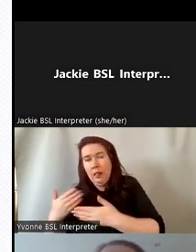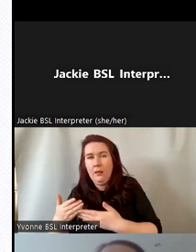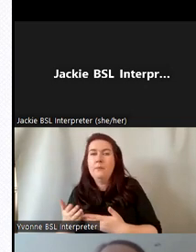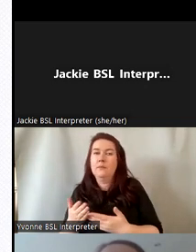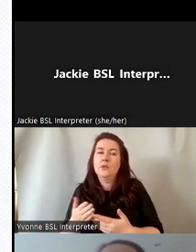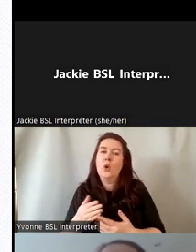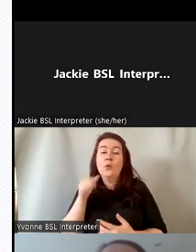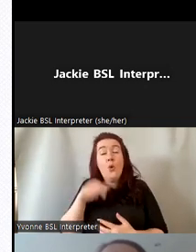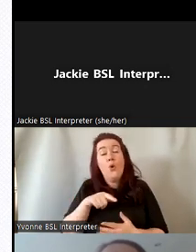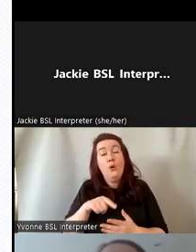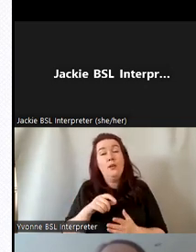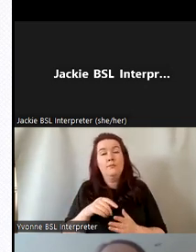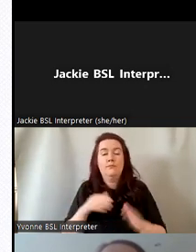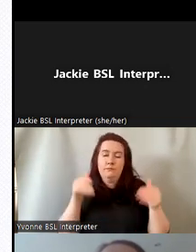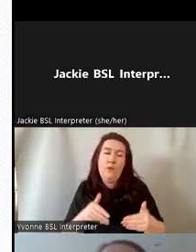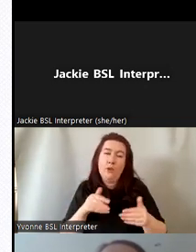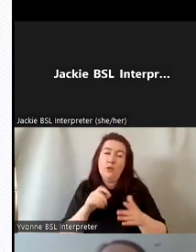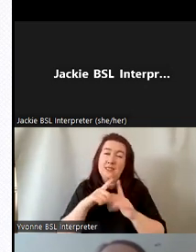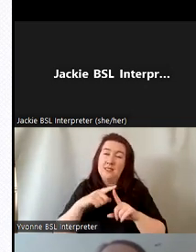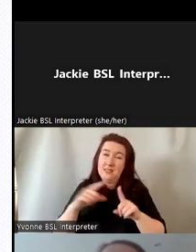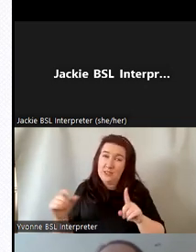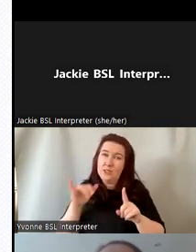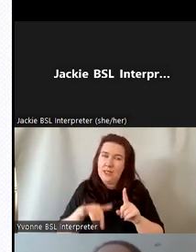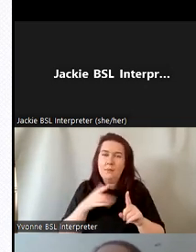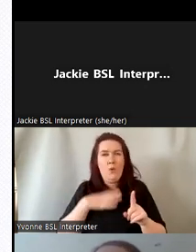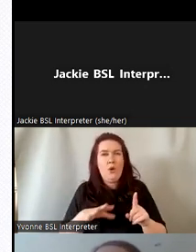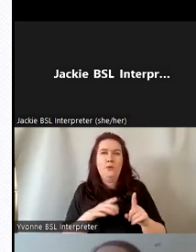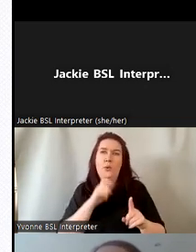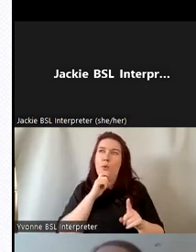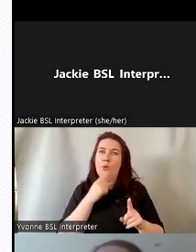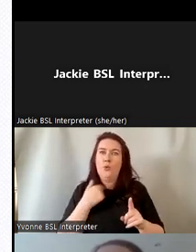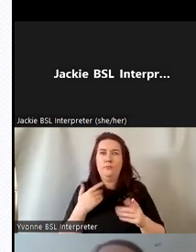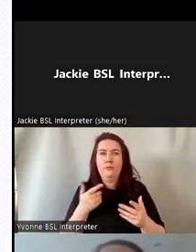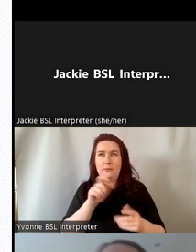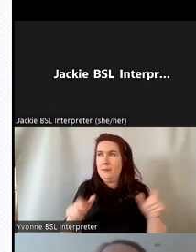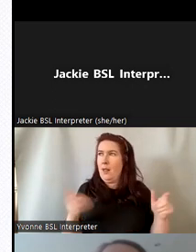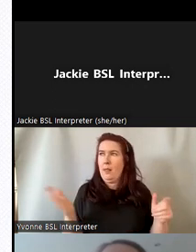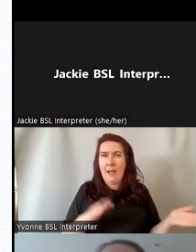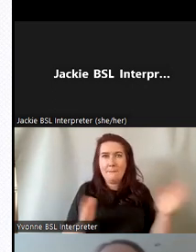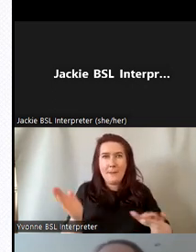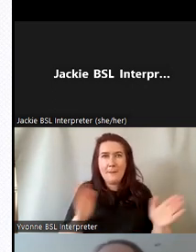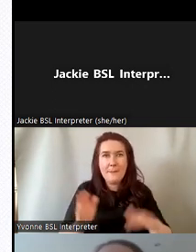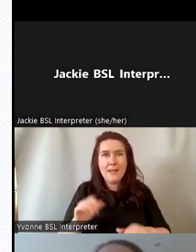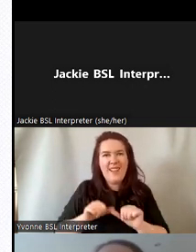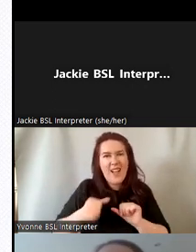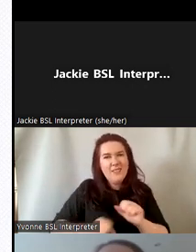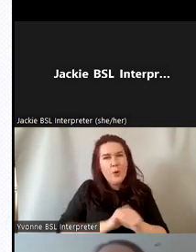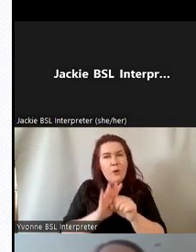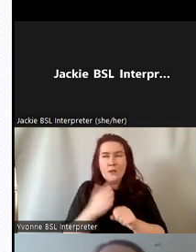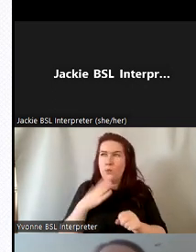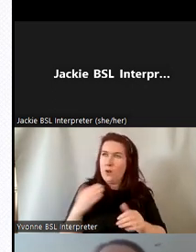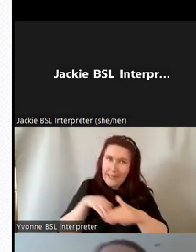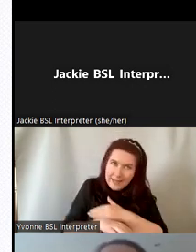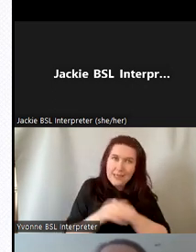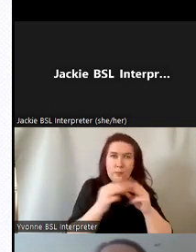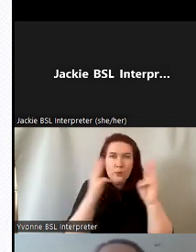focus of the project we were mindful of the need to reach audiences who were returning to the museum post-covid and to provide something that was actually on-site